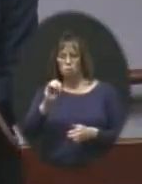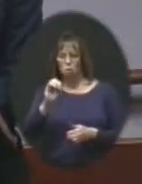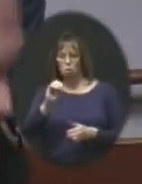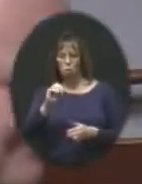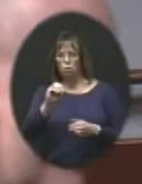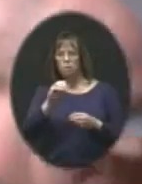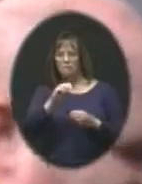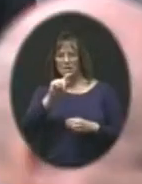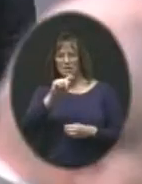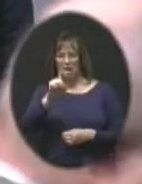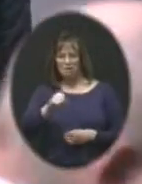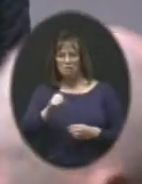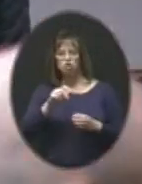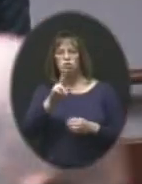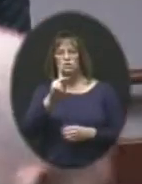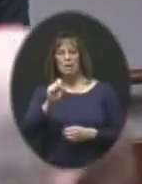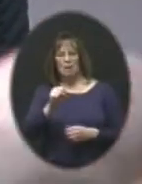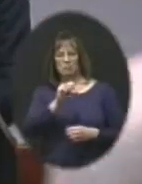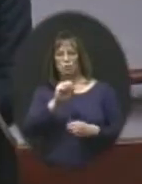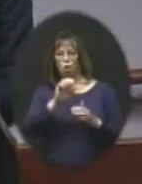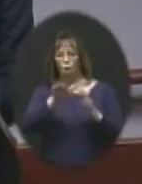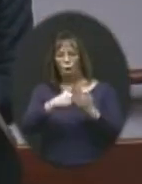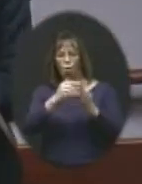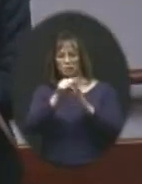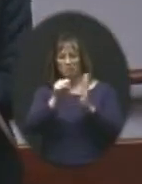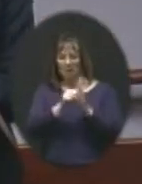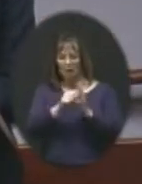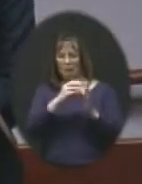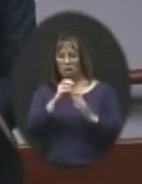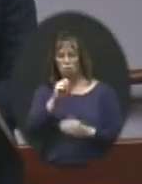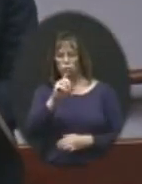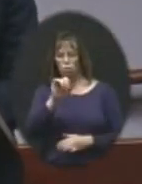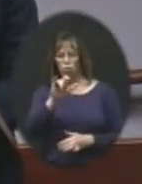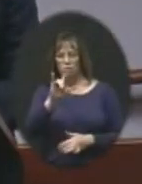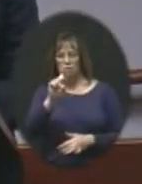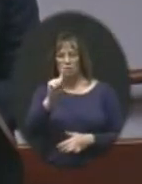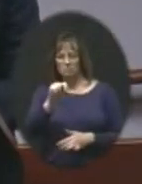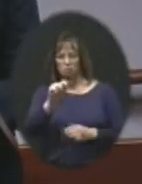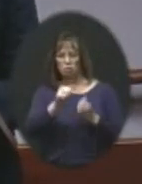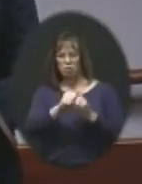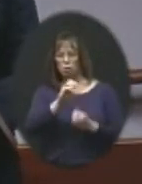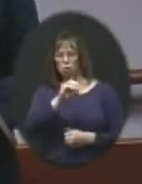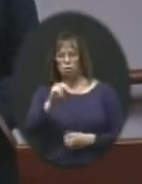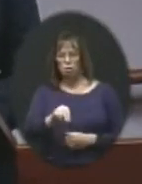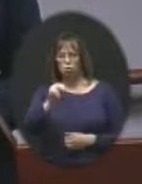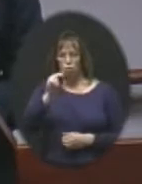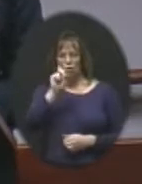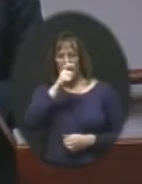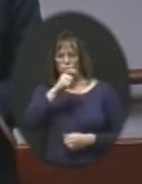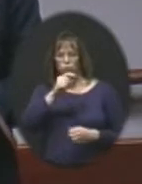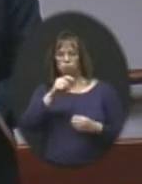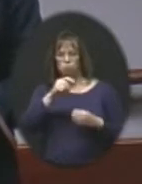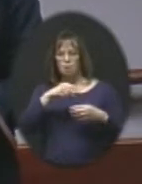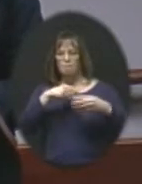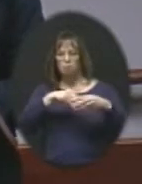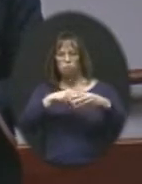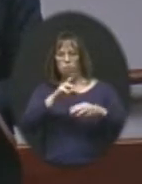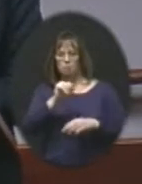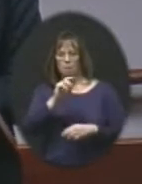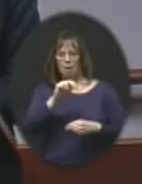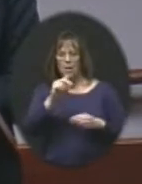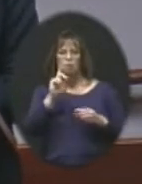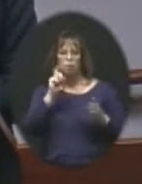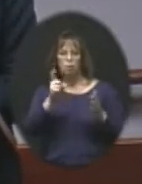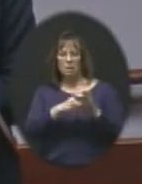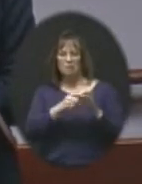Kansas All-State Band and is a featured soloist with the Olathe North Screamin' Eagle Marching Band. The US Army All-American Marching Band recognizes the